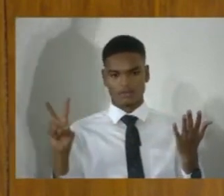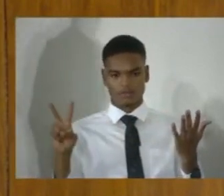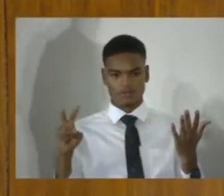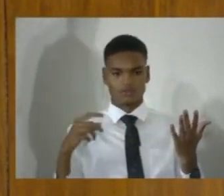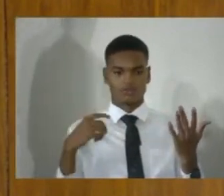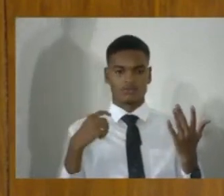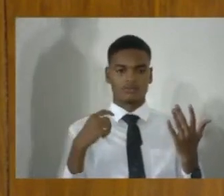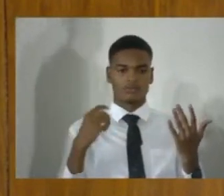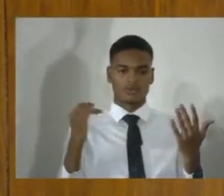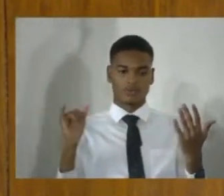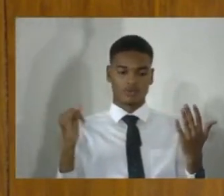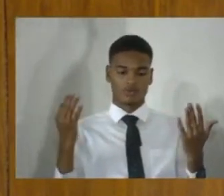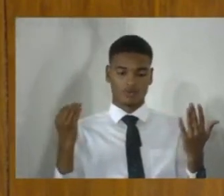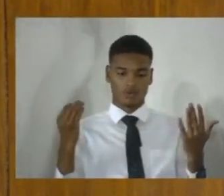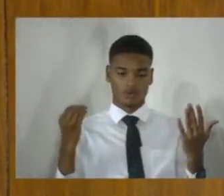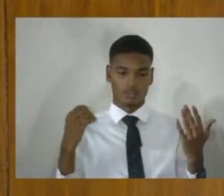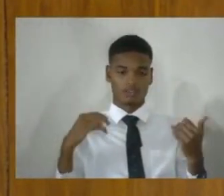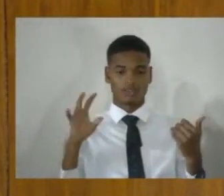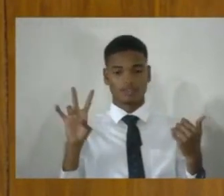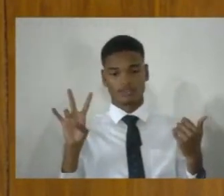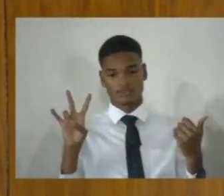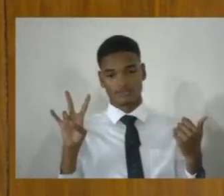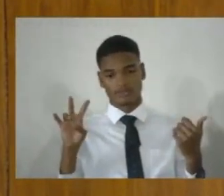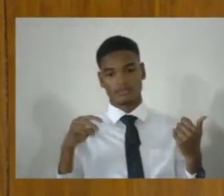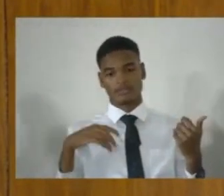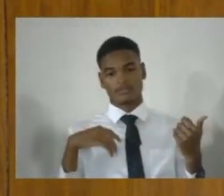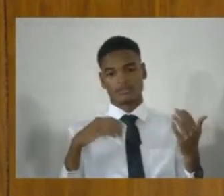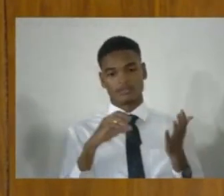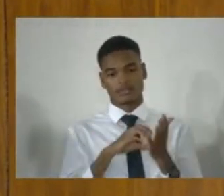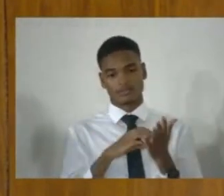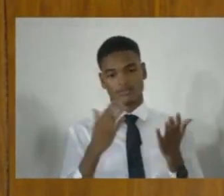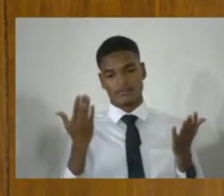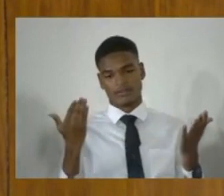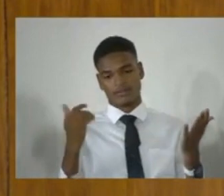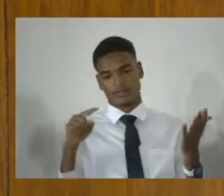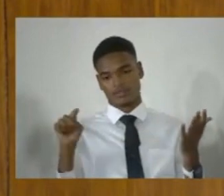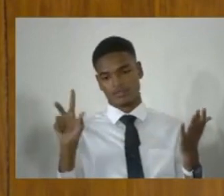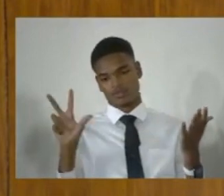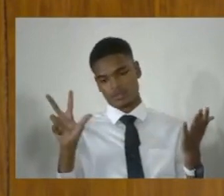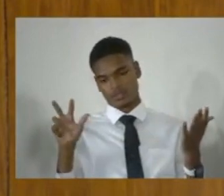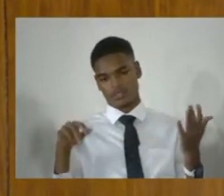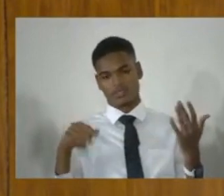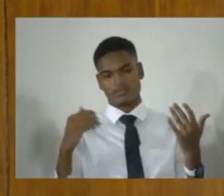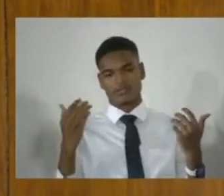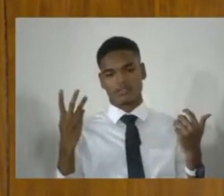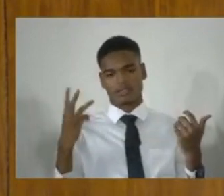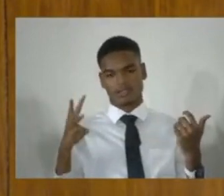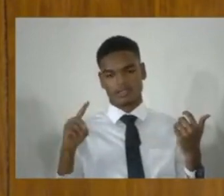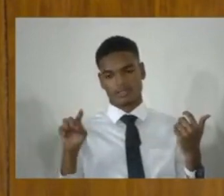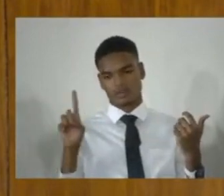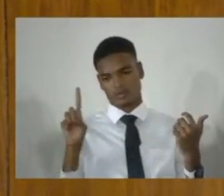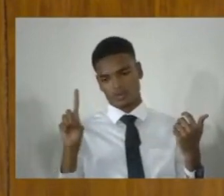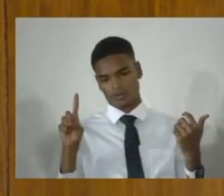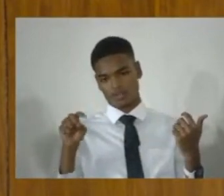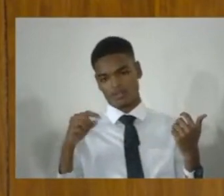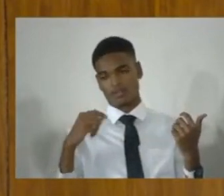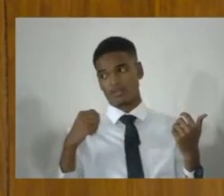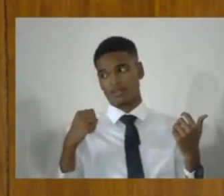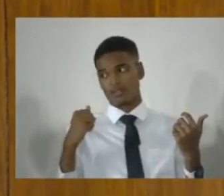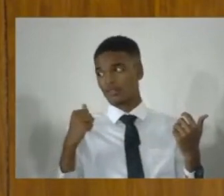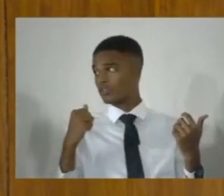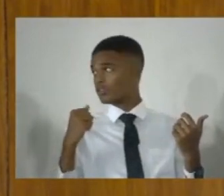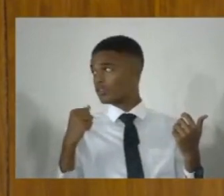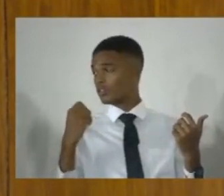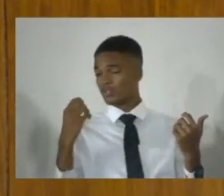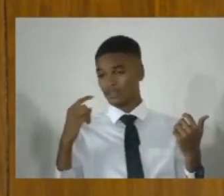Clause 14.7. Clause 15.3. Clause 16.1. And Clause